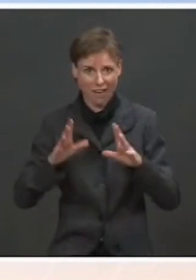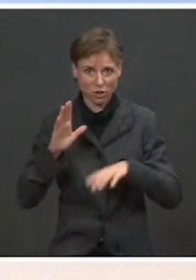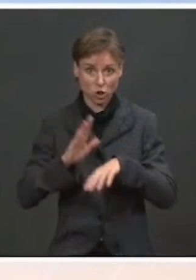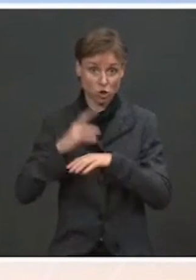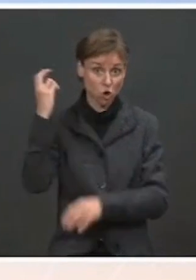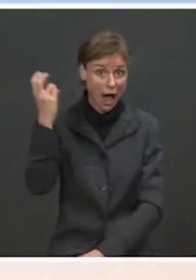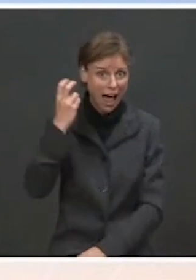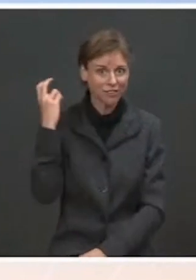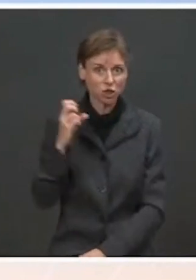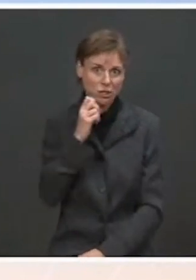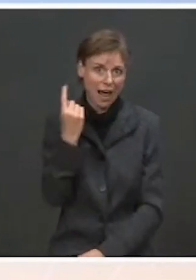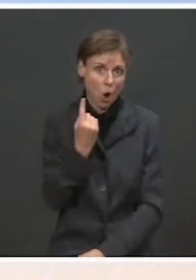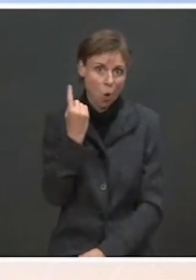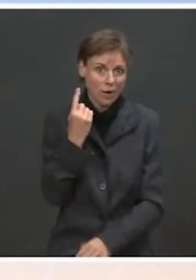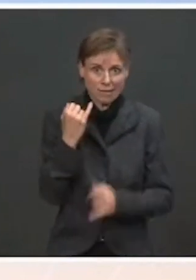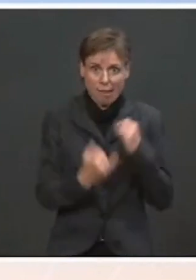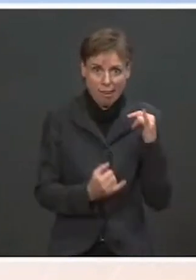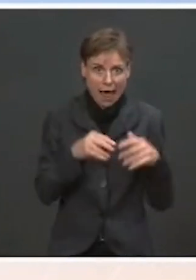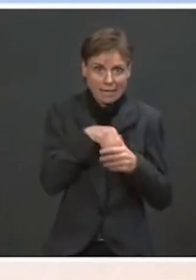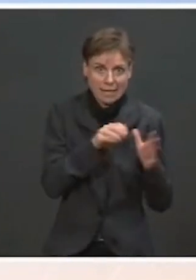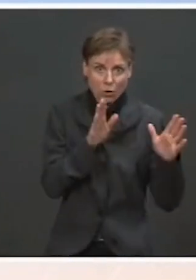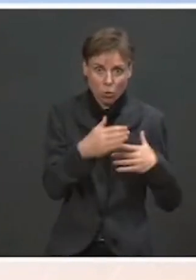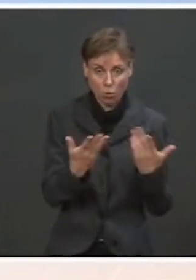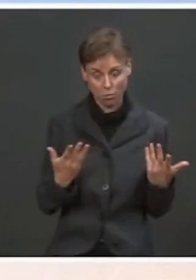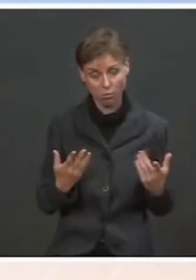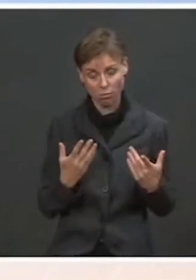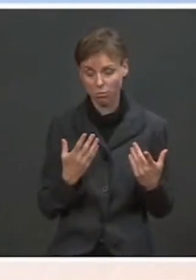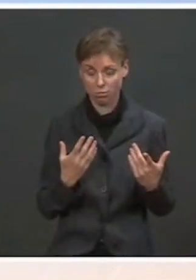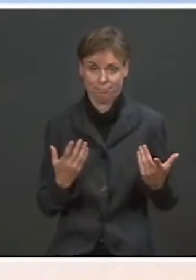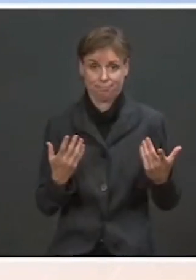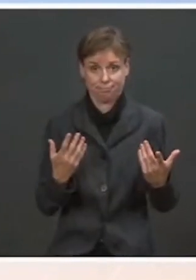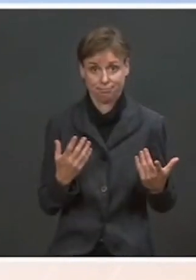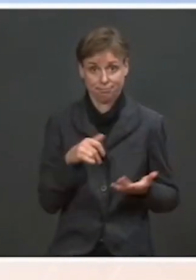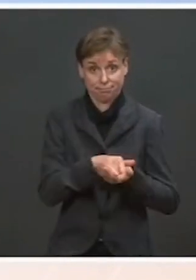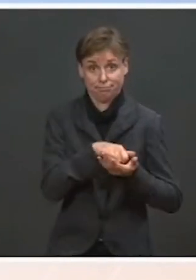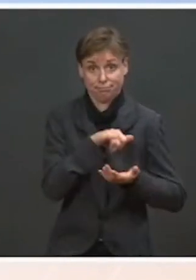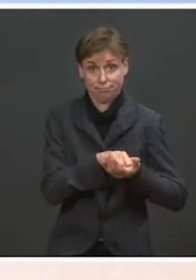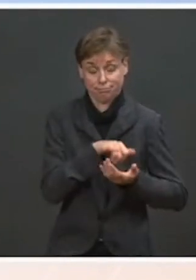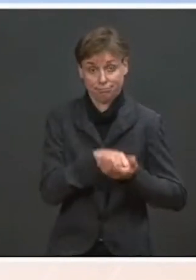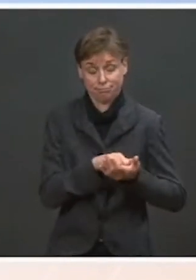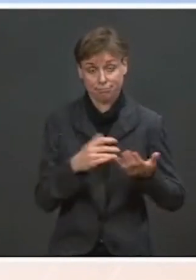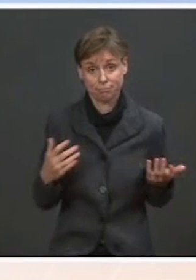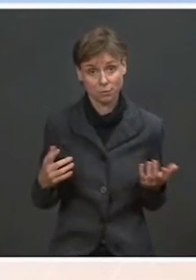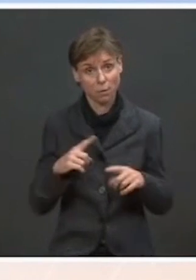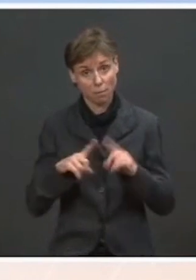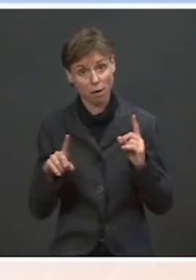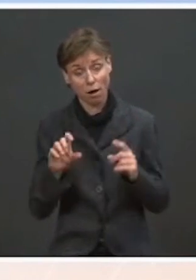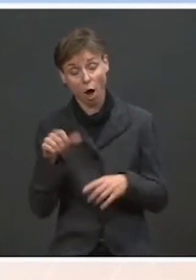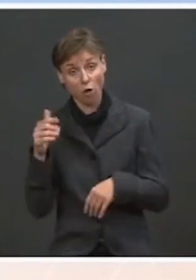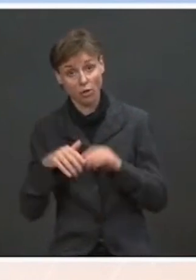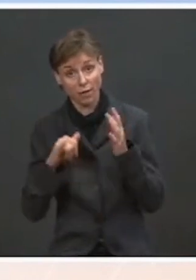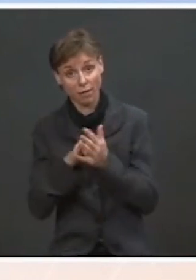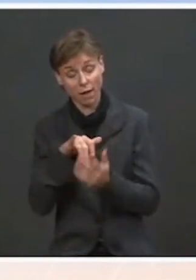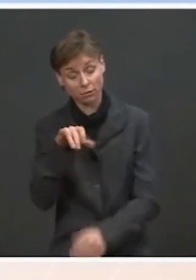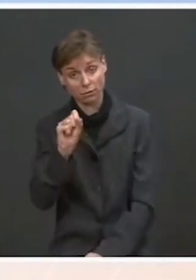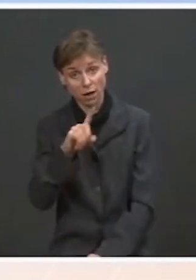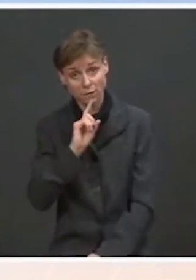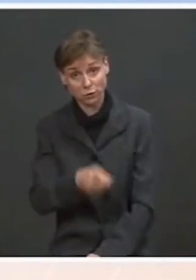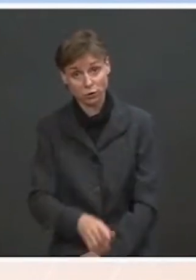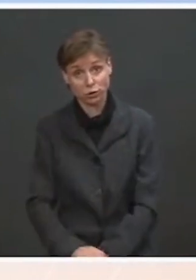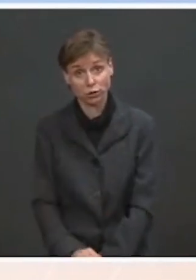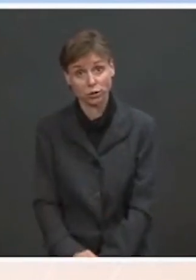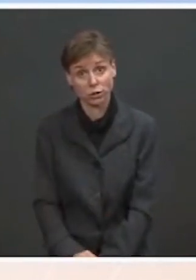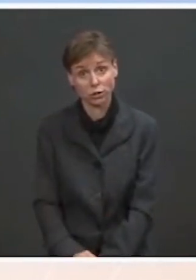person always last in the room by practicality, but otherwise, she certainly is. Go ahead.